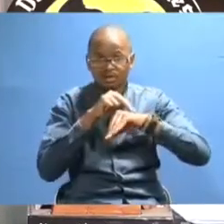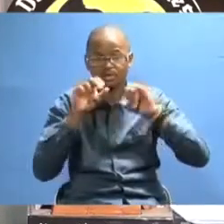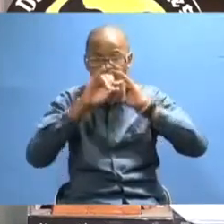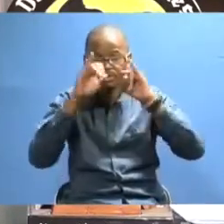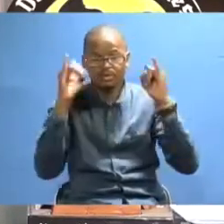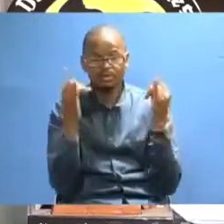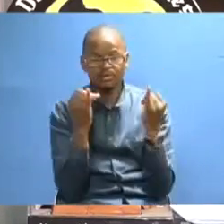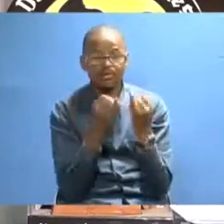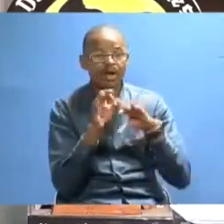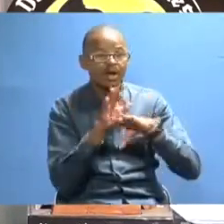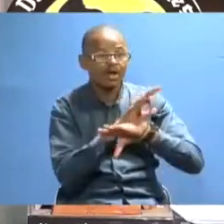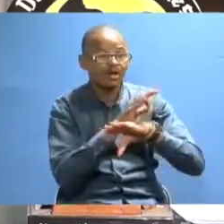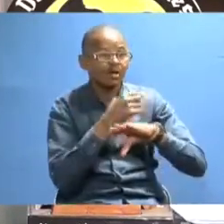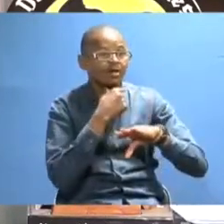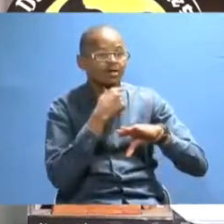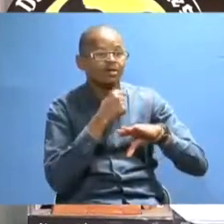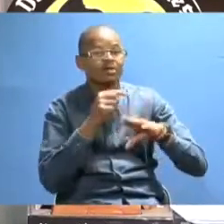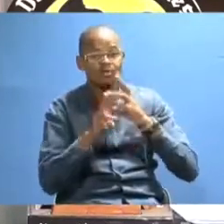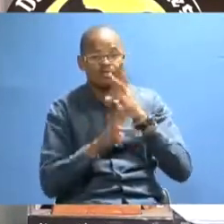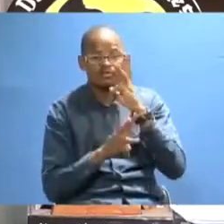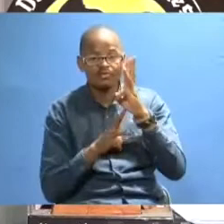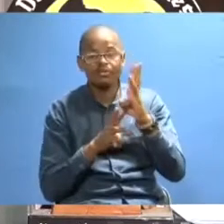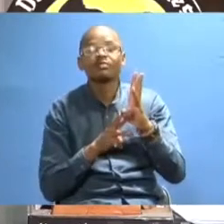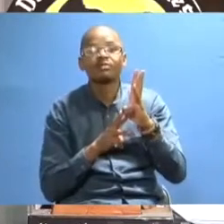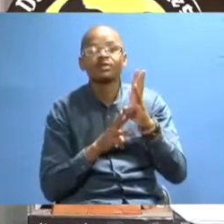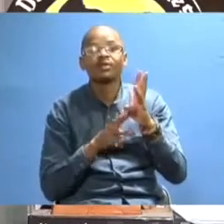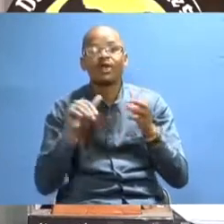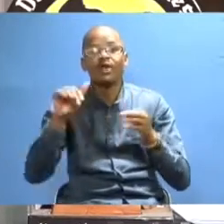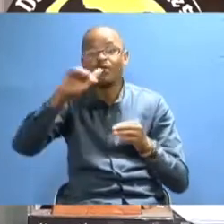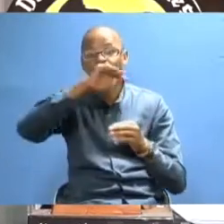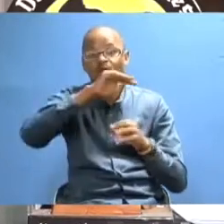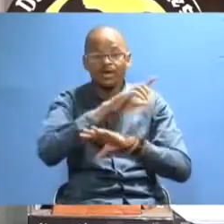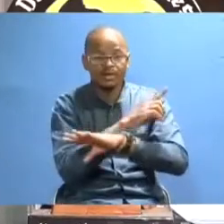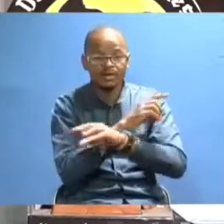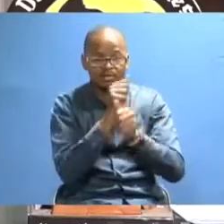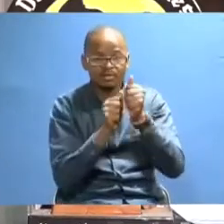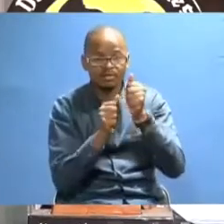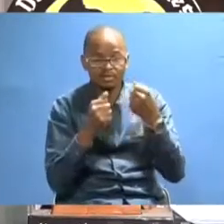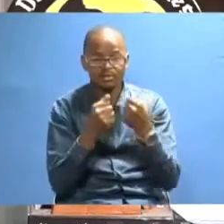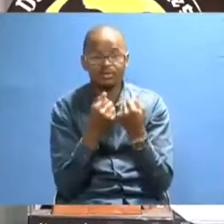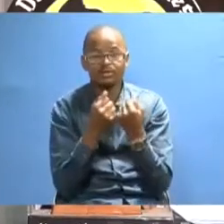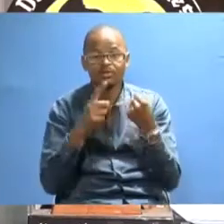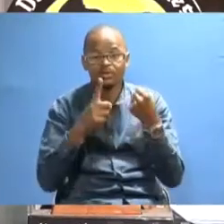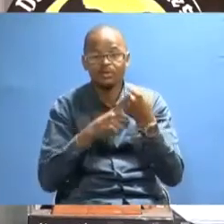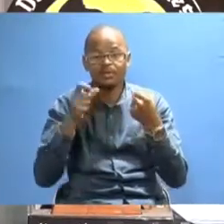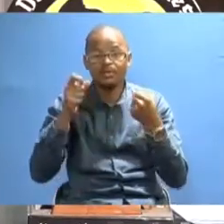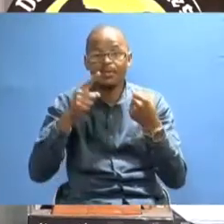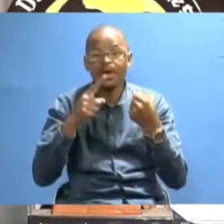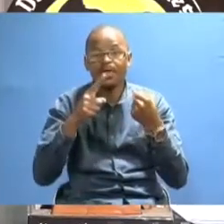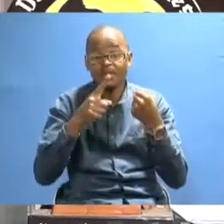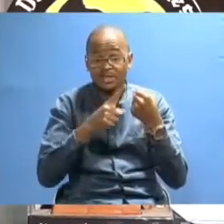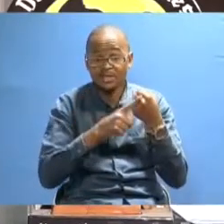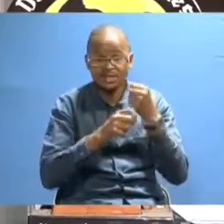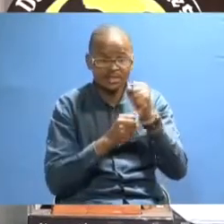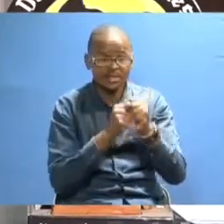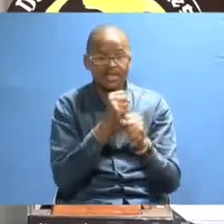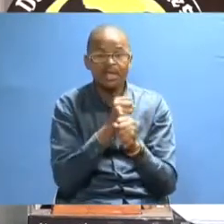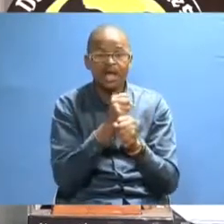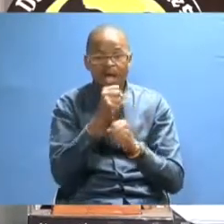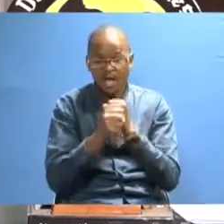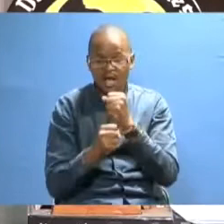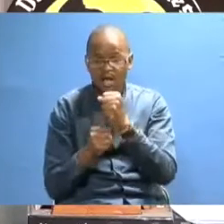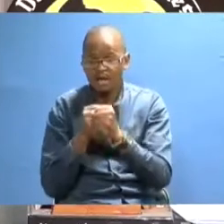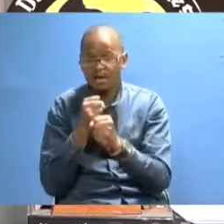national and international functions like World Environment Day, which happens on 6th of June every